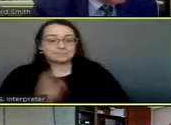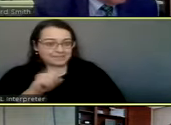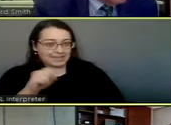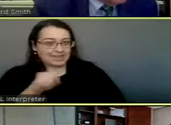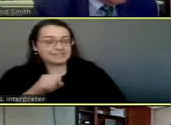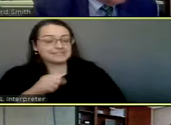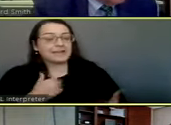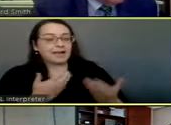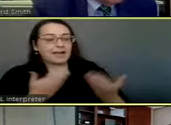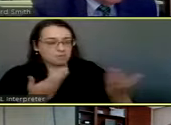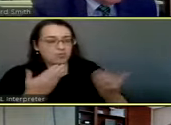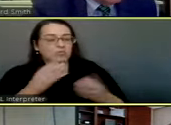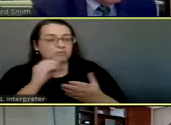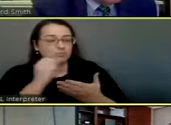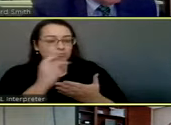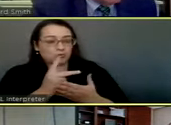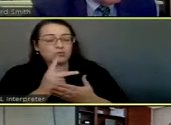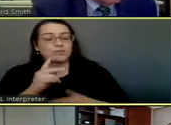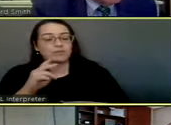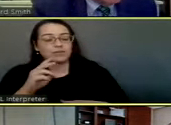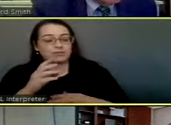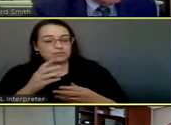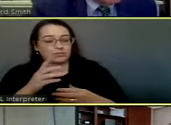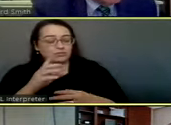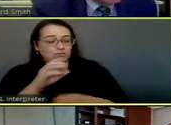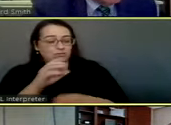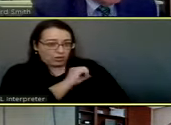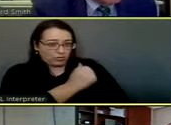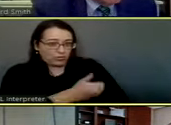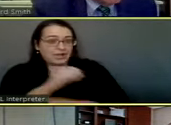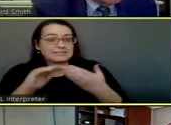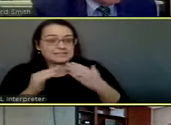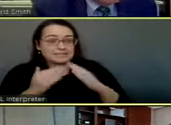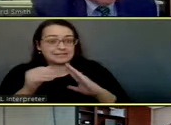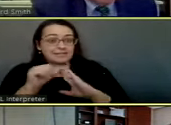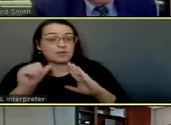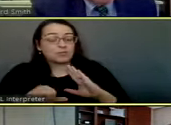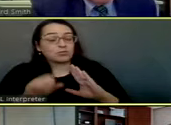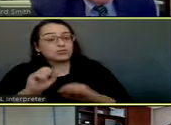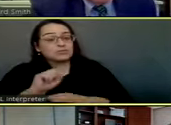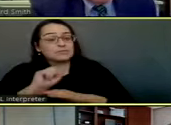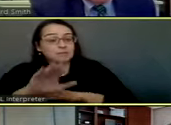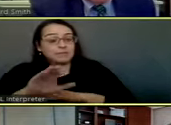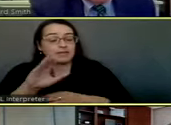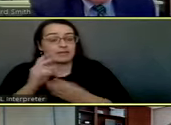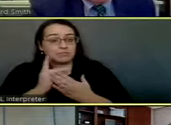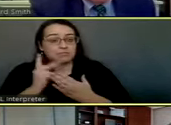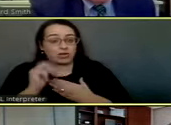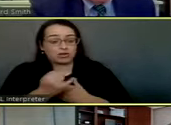Yes, mayor. I move to approve the resolution to authorize the city of Amarillo to submit project